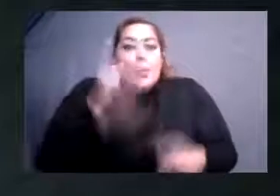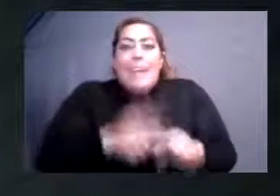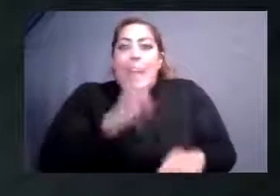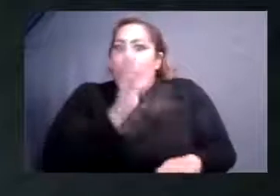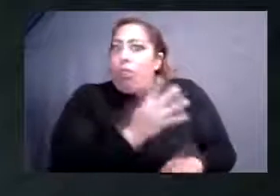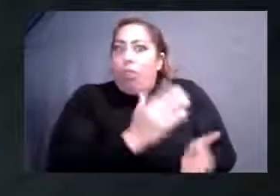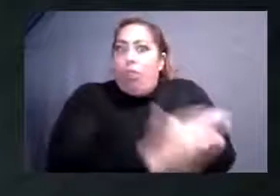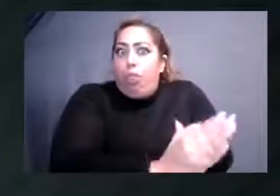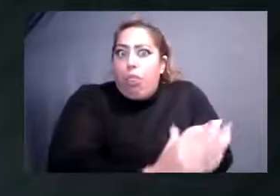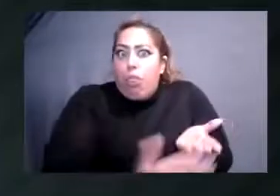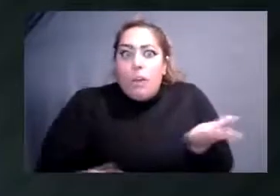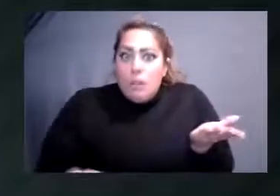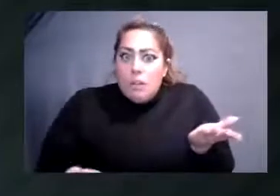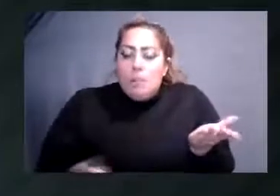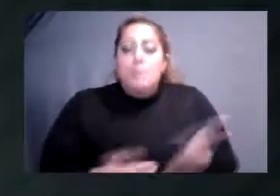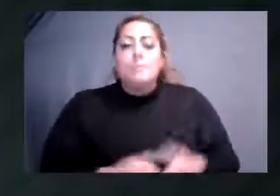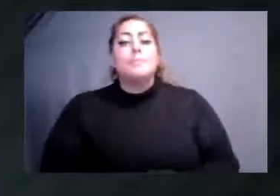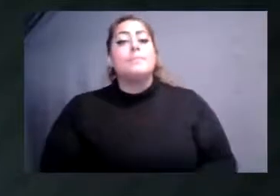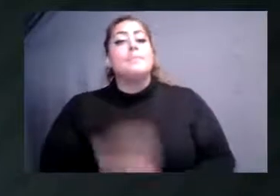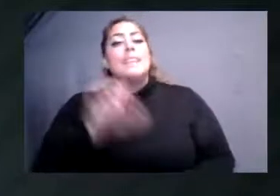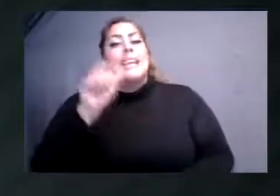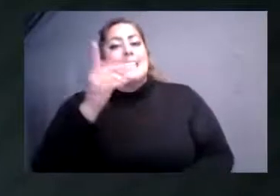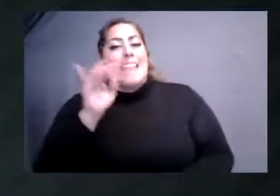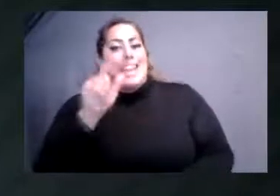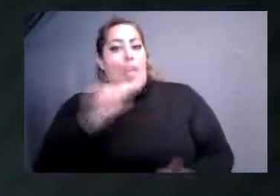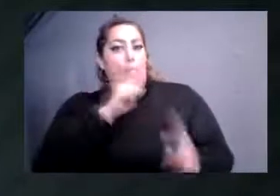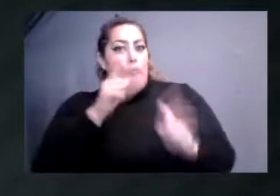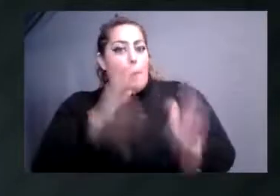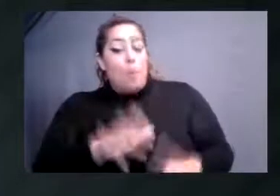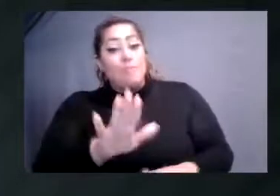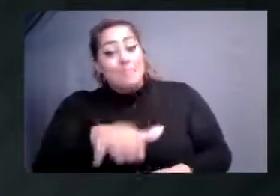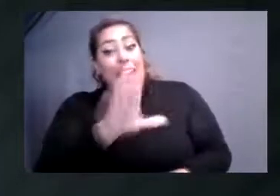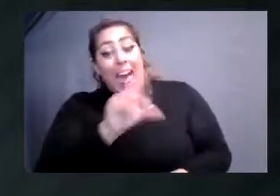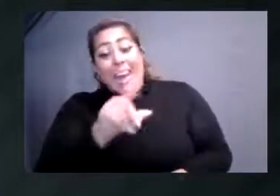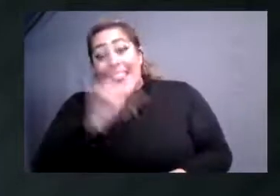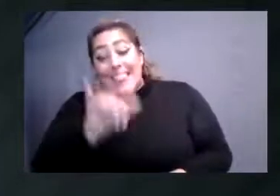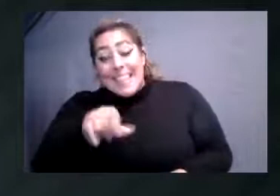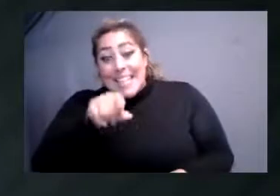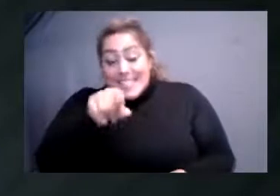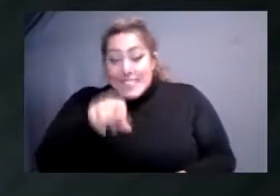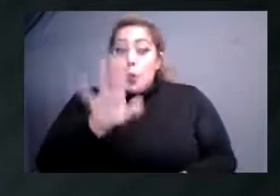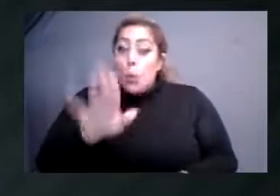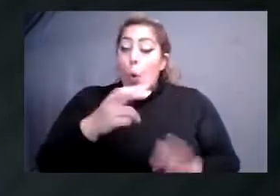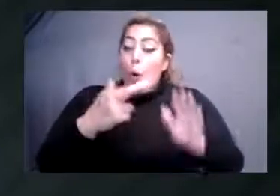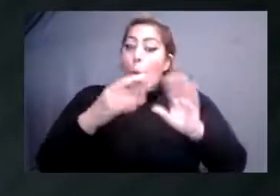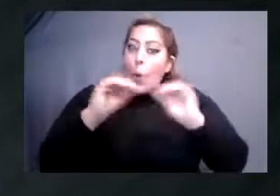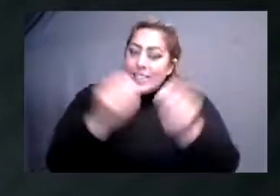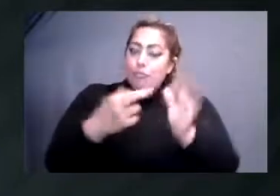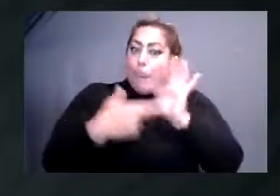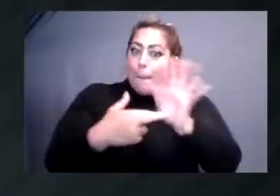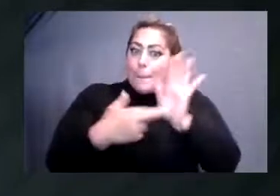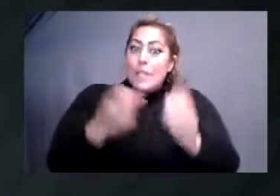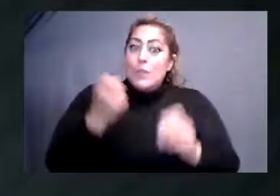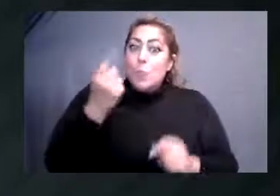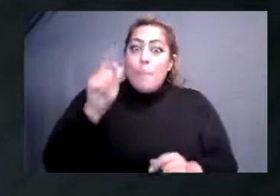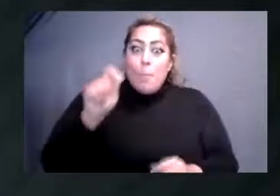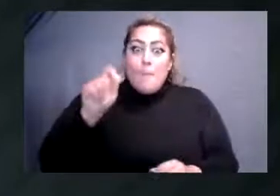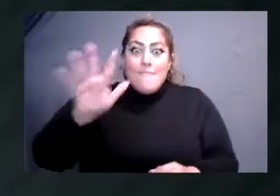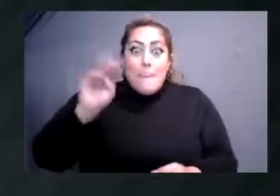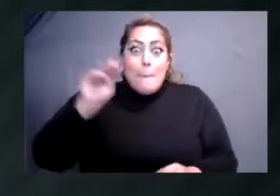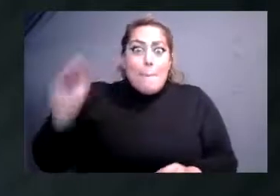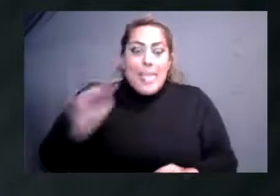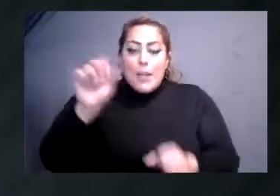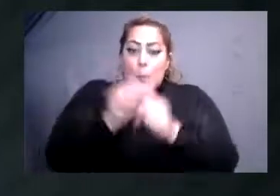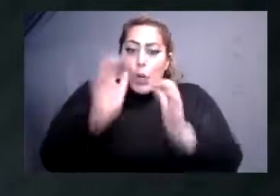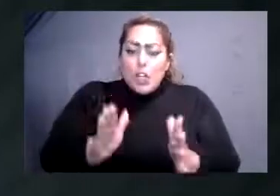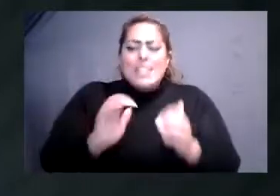And Liz, you know, your organization represents more than 12.5 million workers. How have their needs or demands shifted